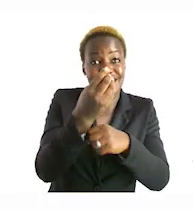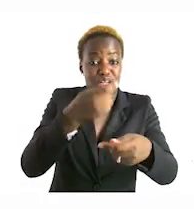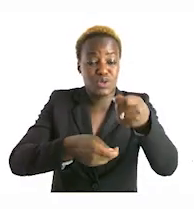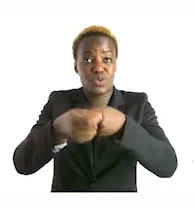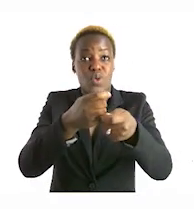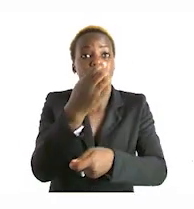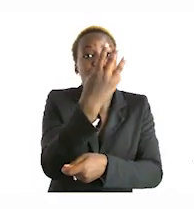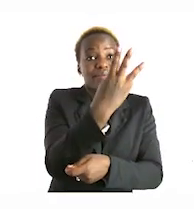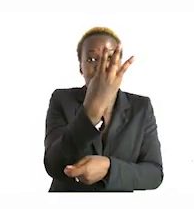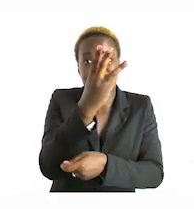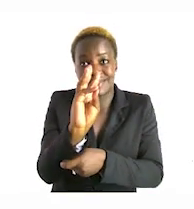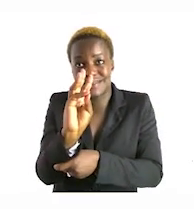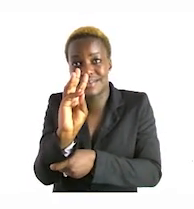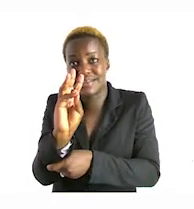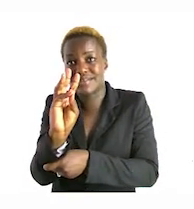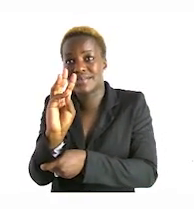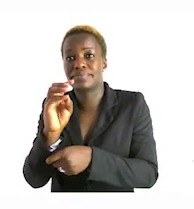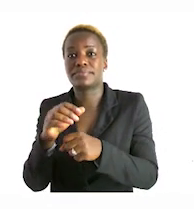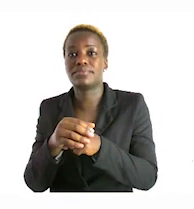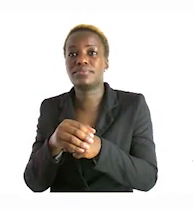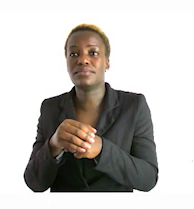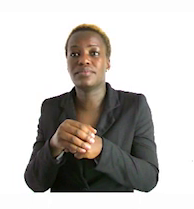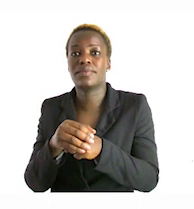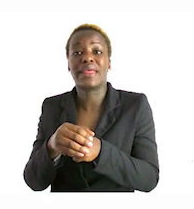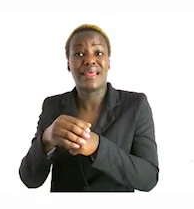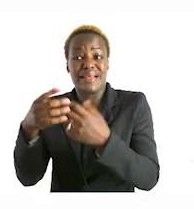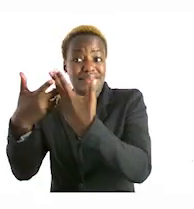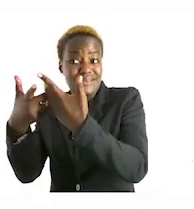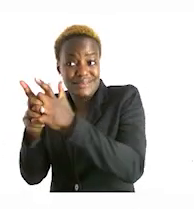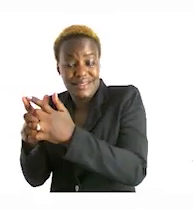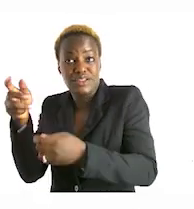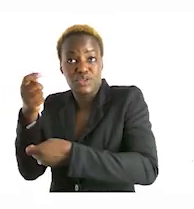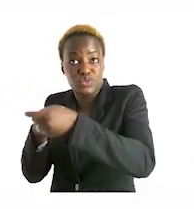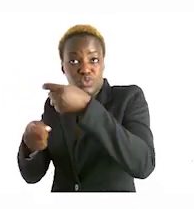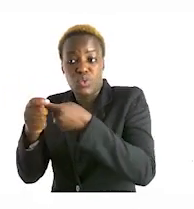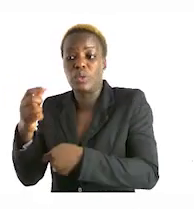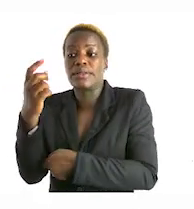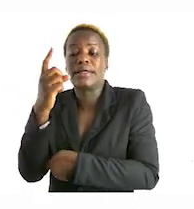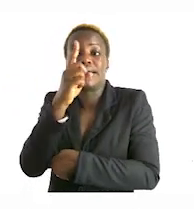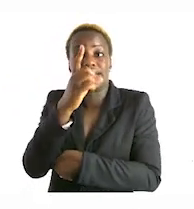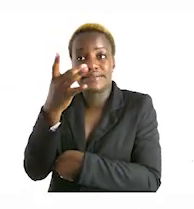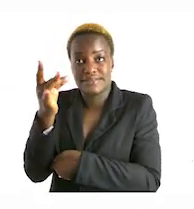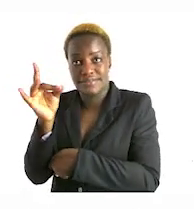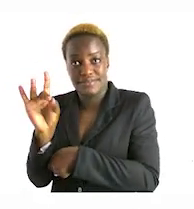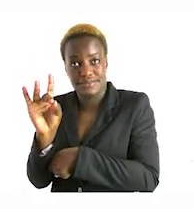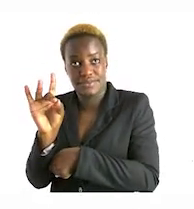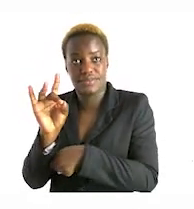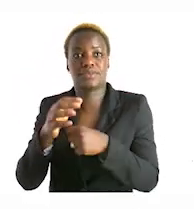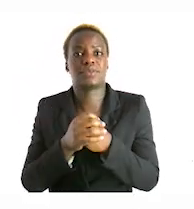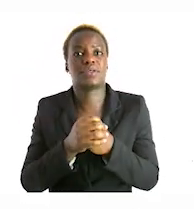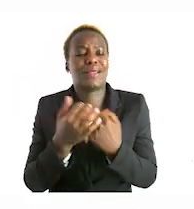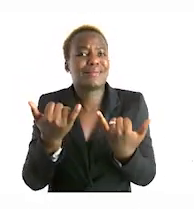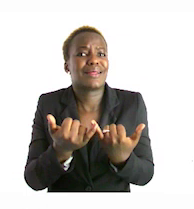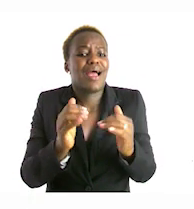18 that is the first sentence about the vendor and now the second question says how